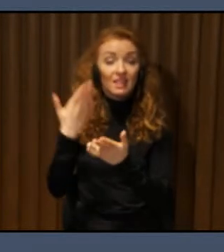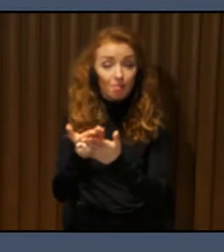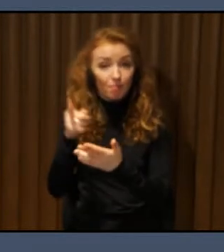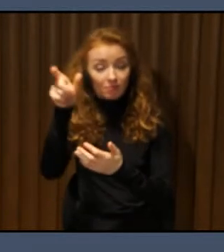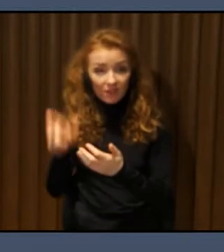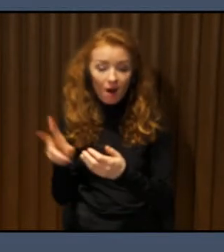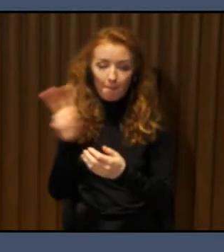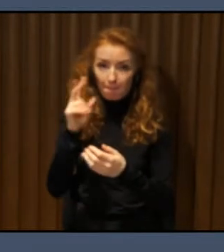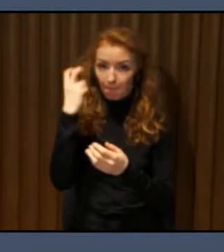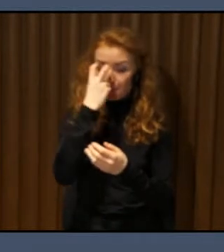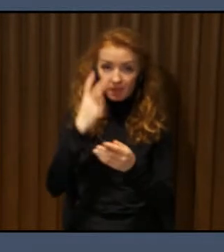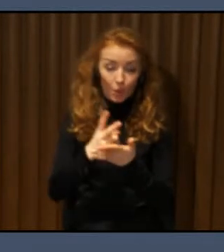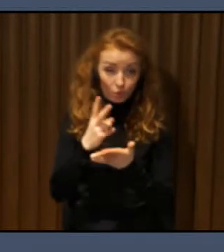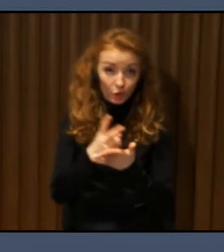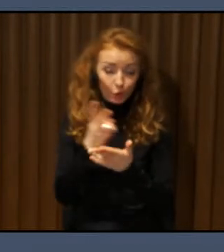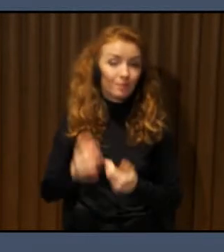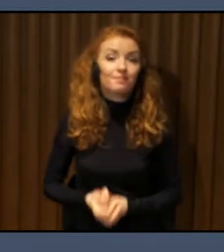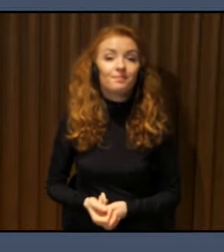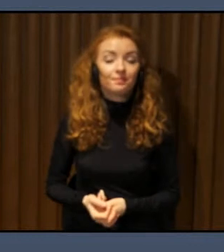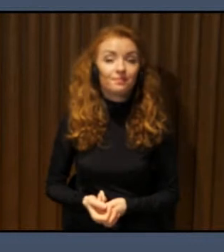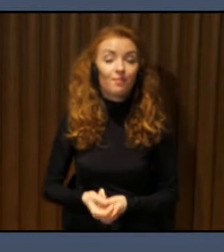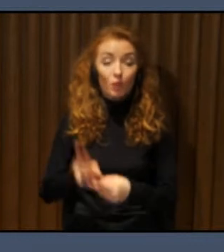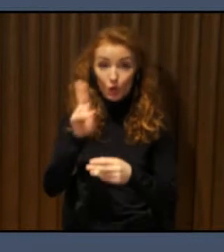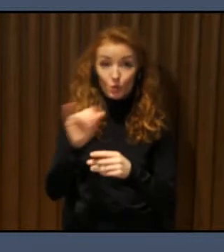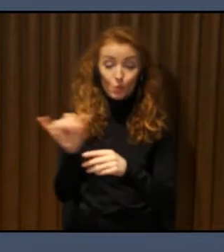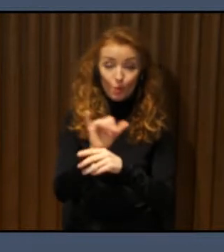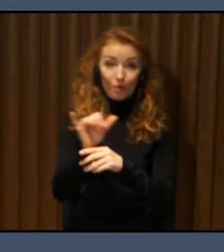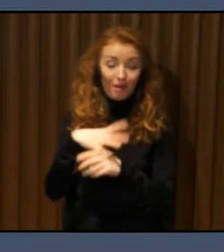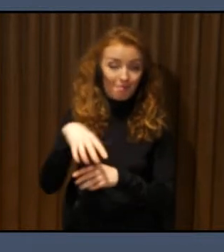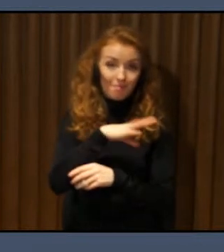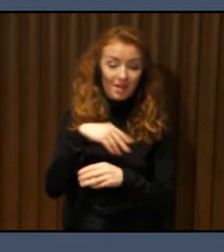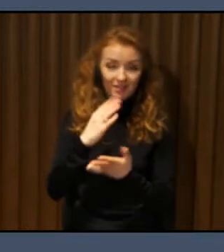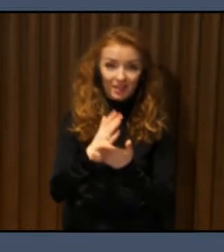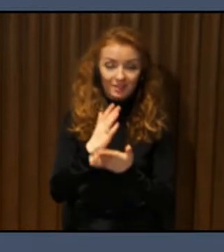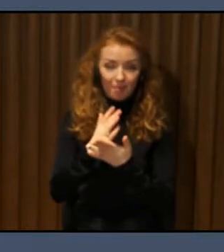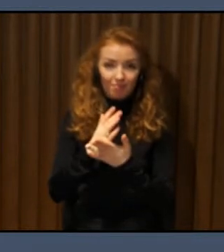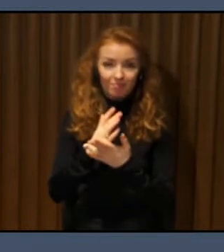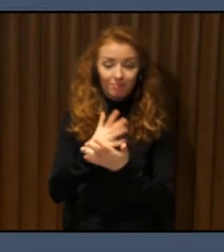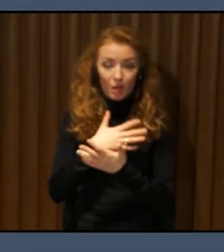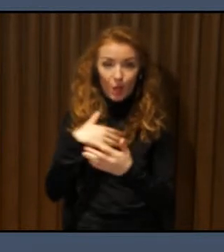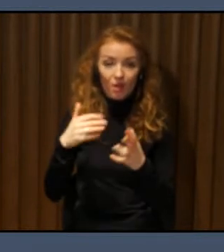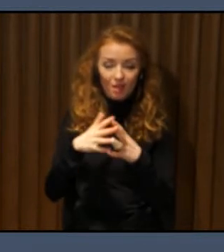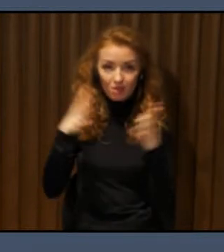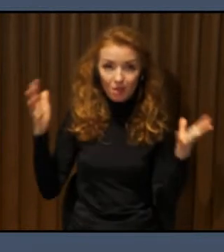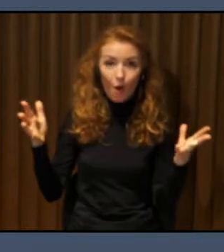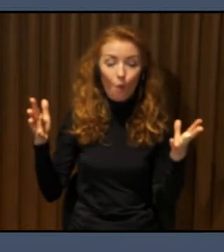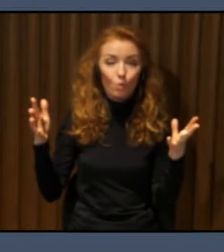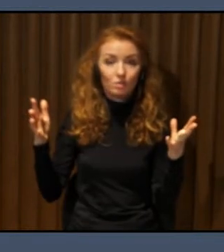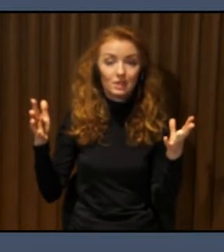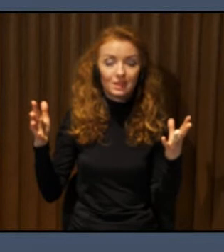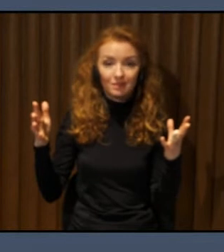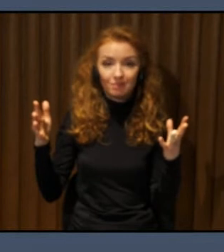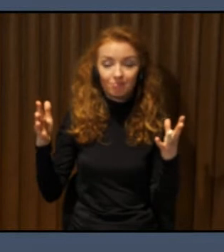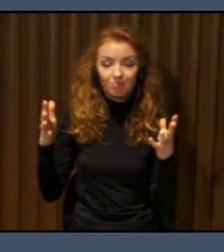lights and maybe 1,500 audio beacons at the entrance of metro station building,